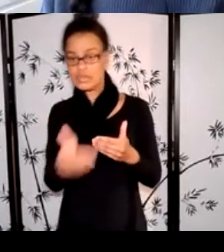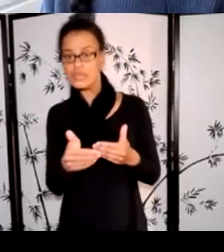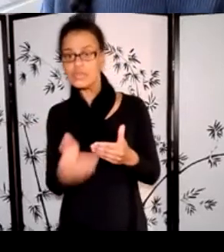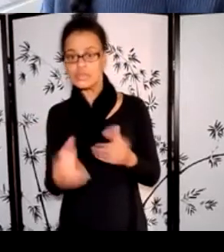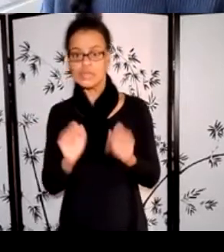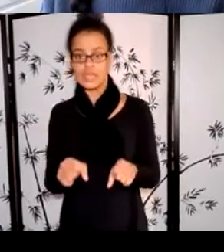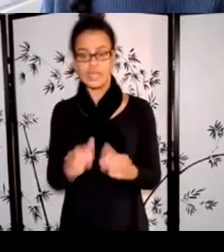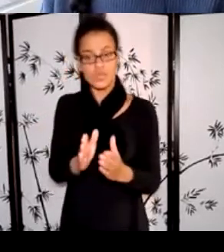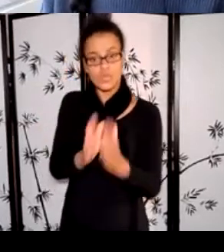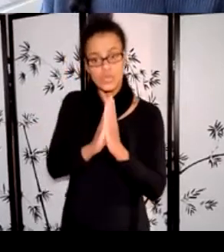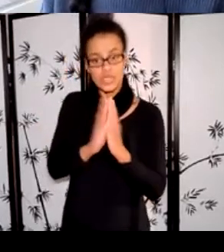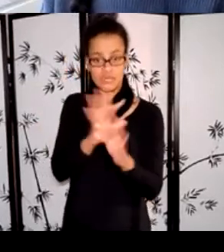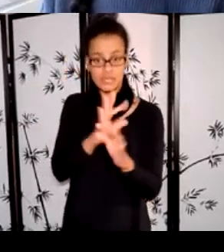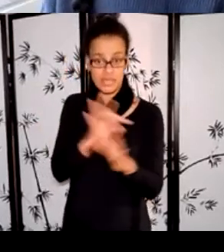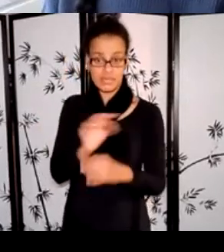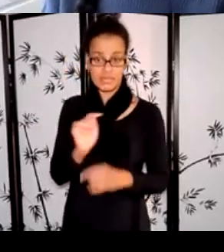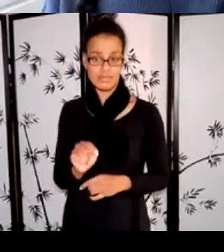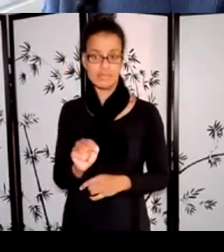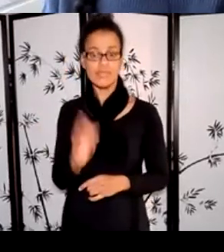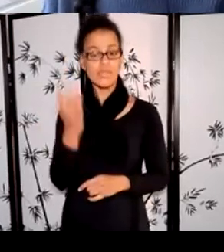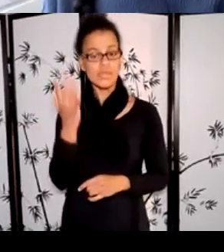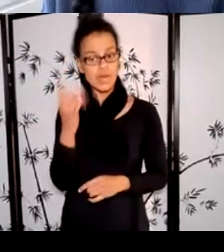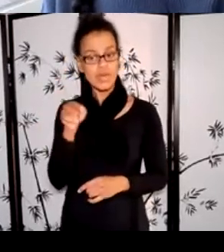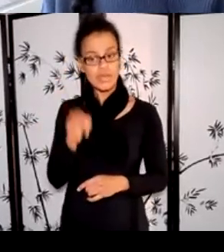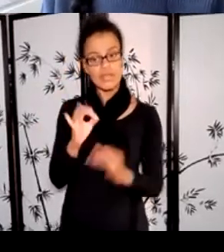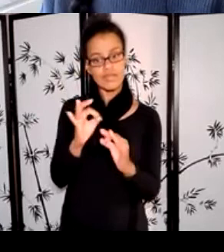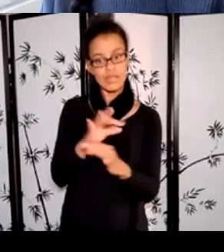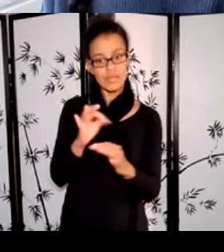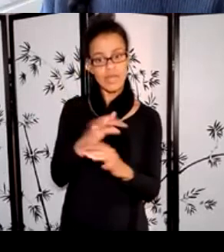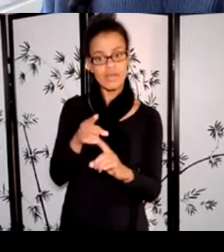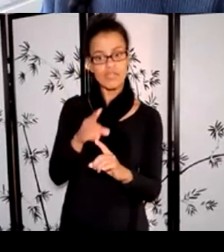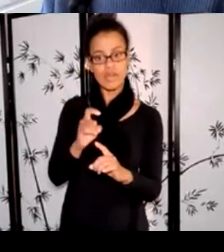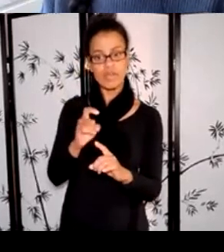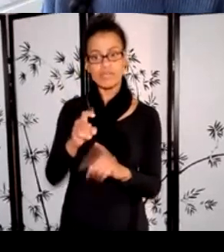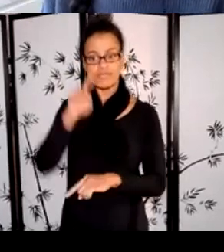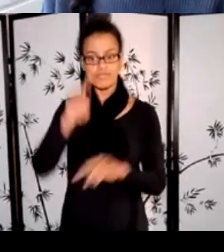valuable as well since it's feedback from a variety of different perspectives within the community.